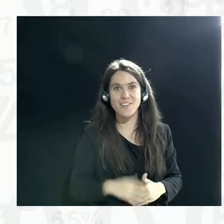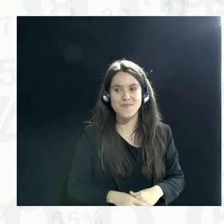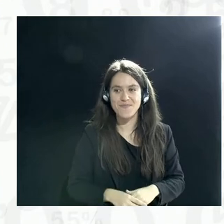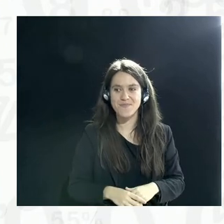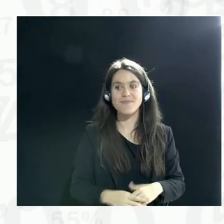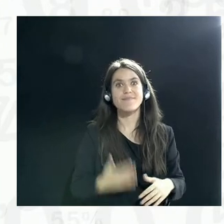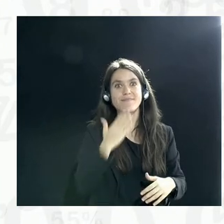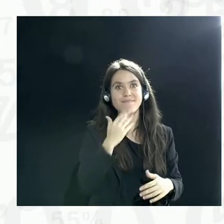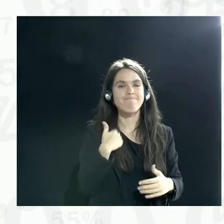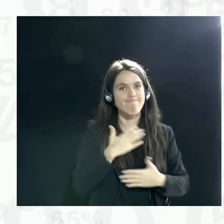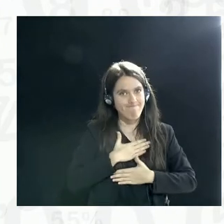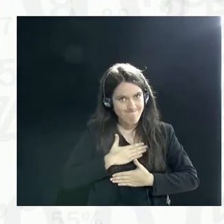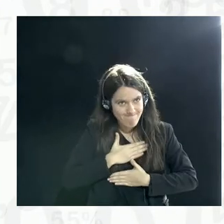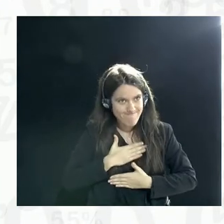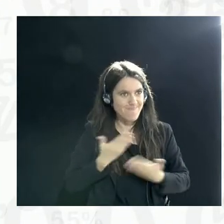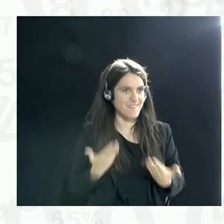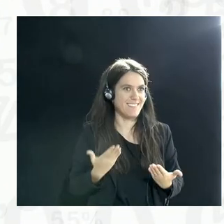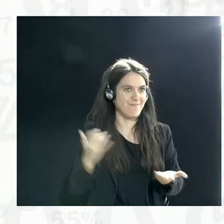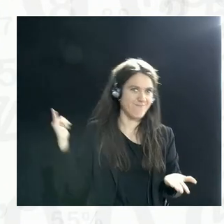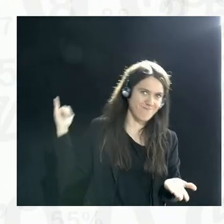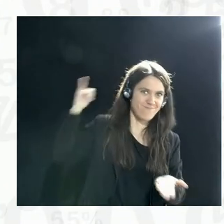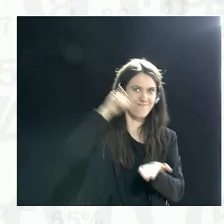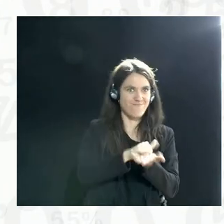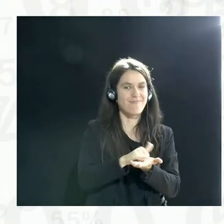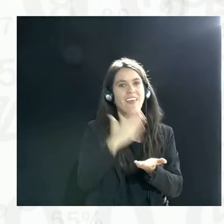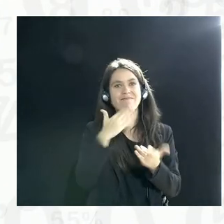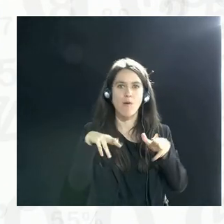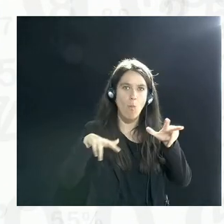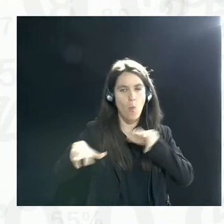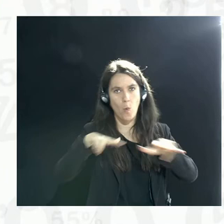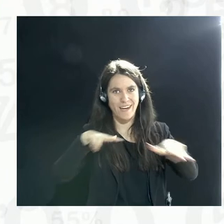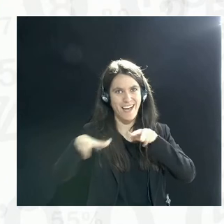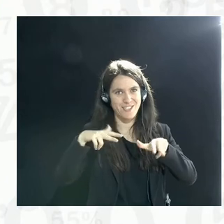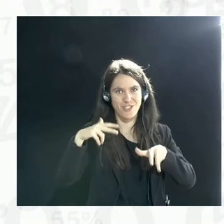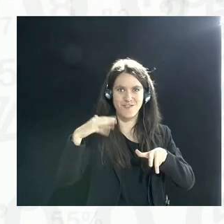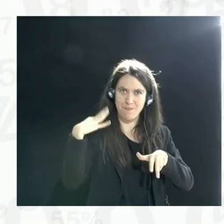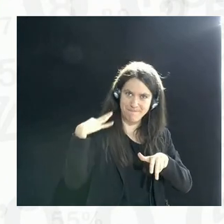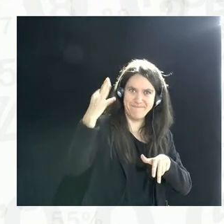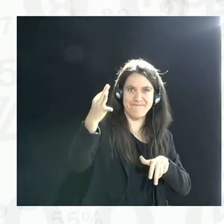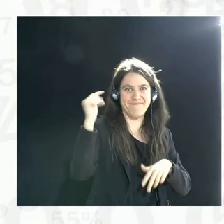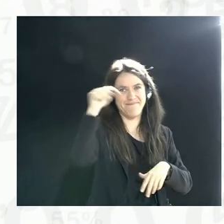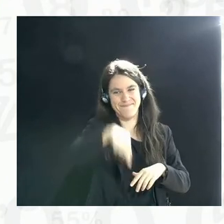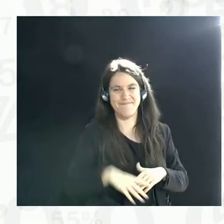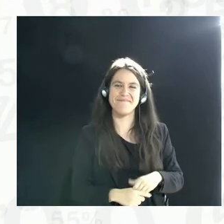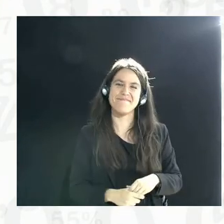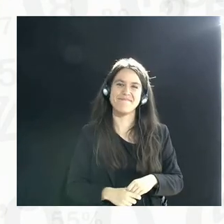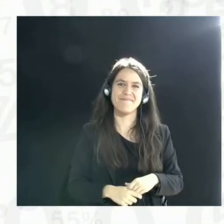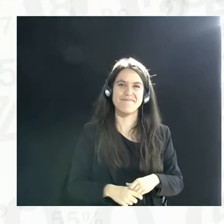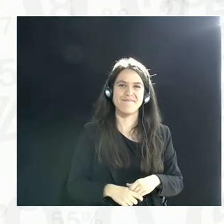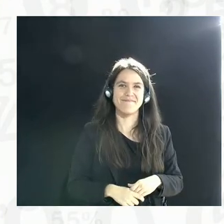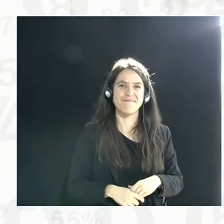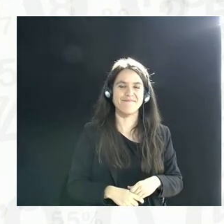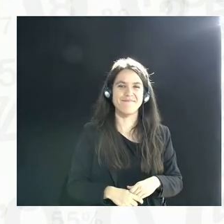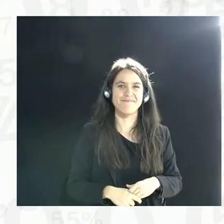like to begin by saying it's a great pleasure to be here in person, and I'd like to thank the organizers for inviting me here. What I want to do is to give a